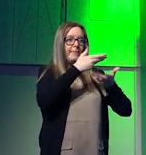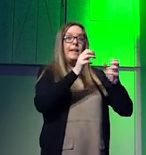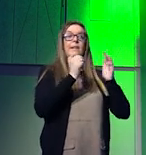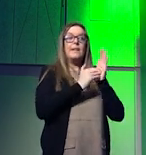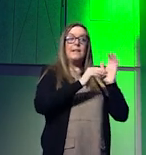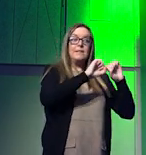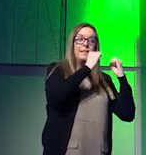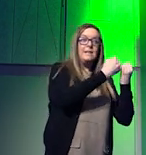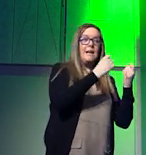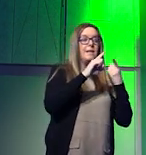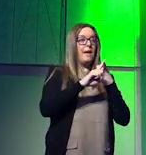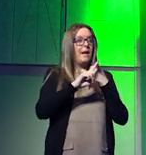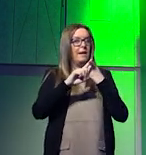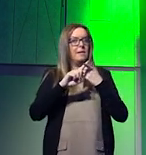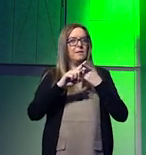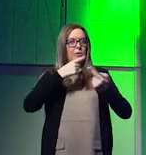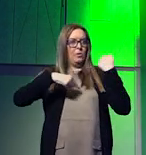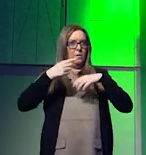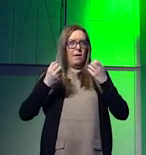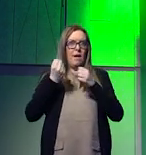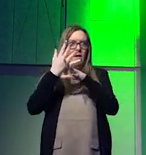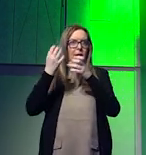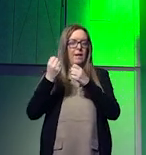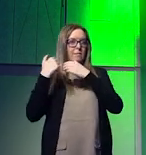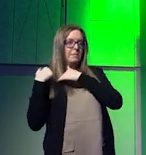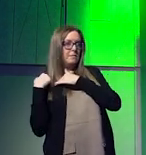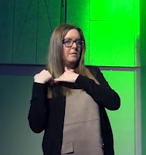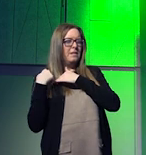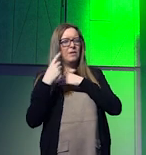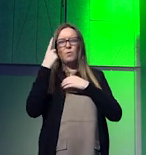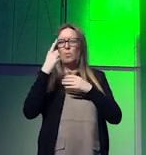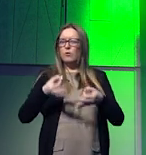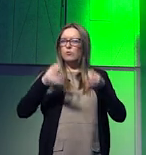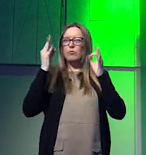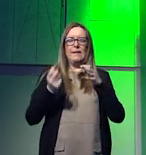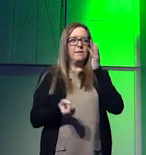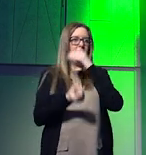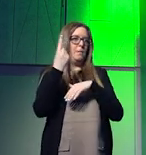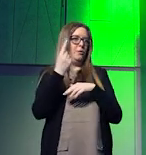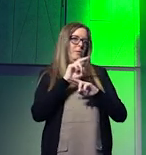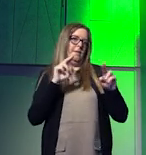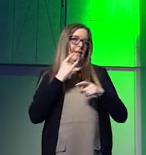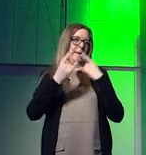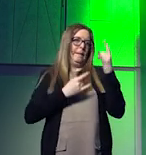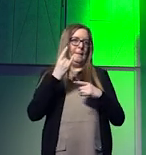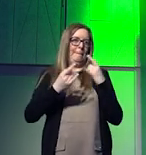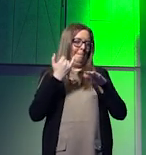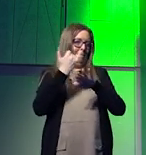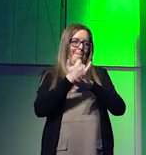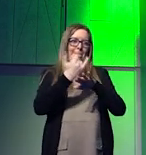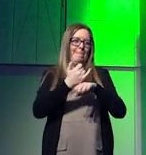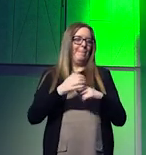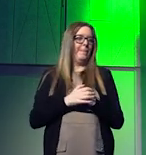an ecology that we all share is one of the greatest opportunities that has yet to be fully grabbed.